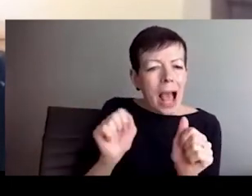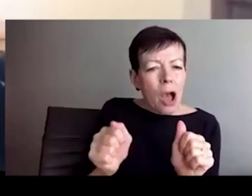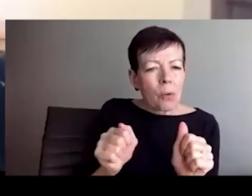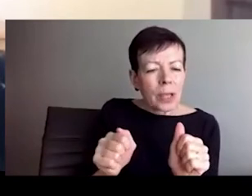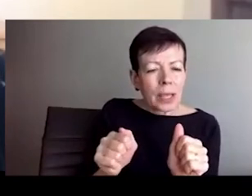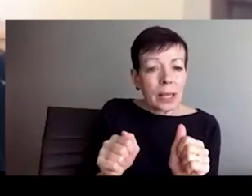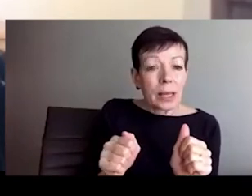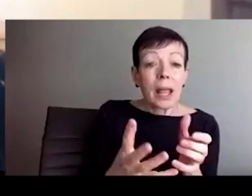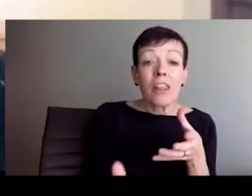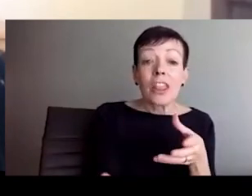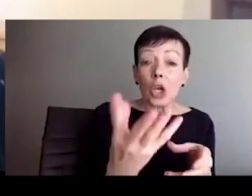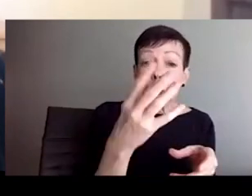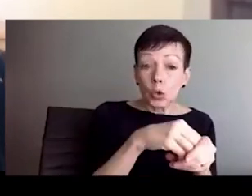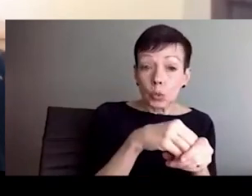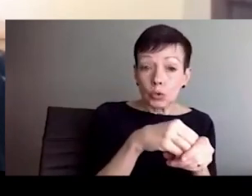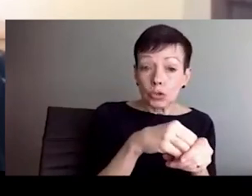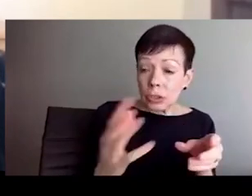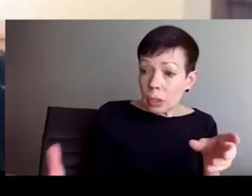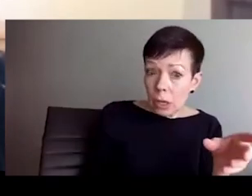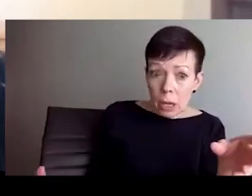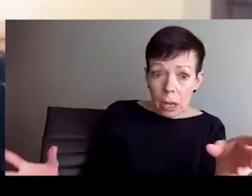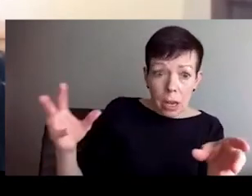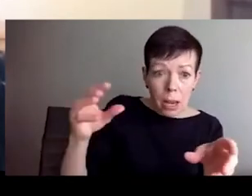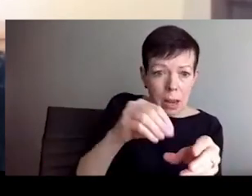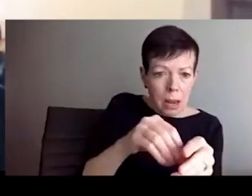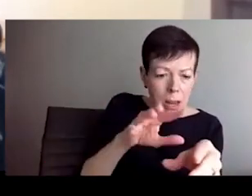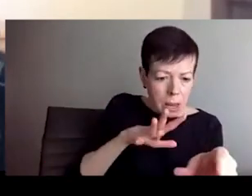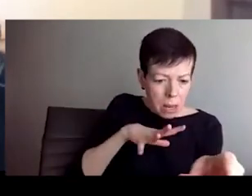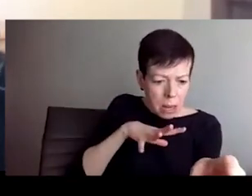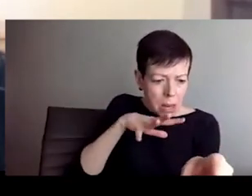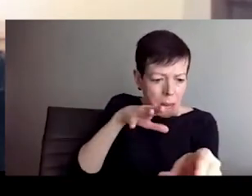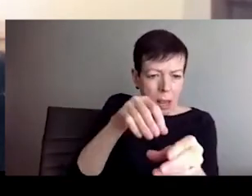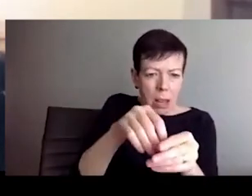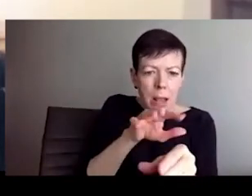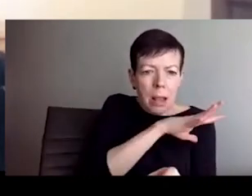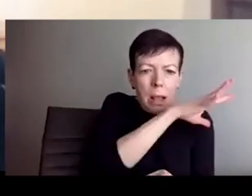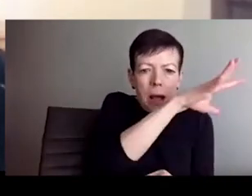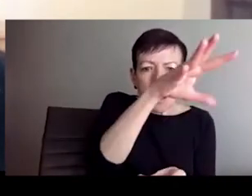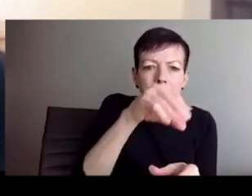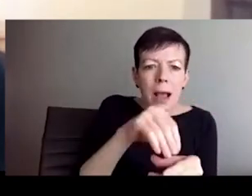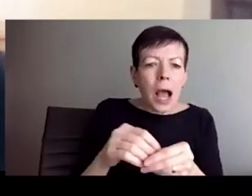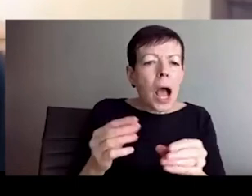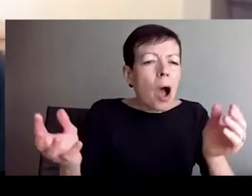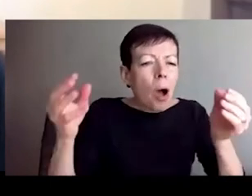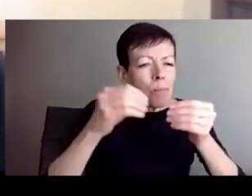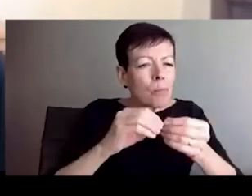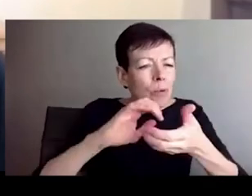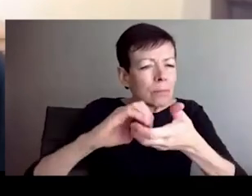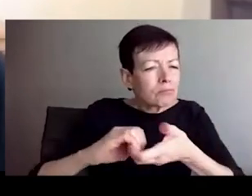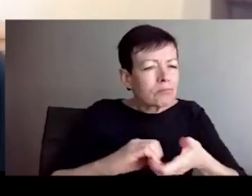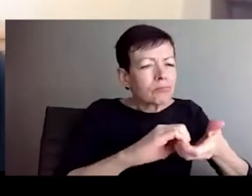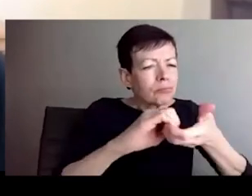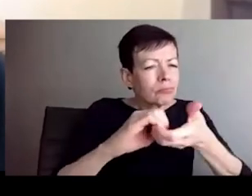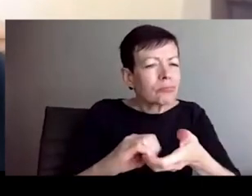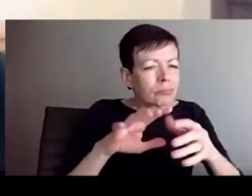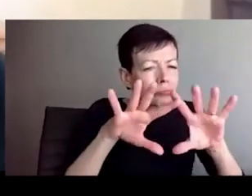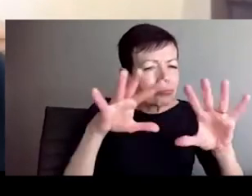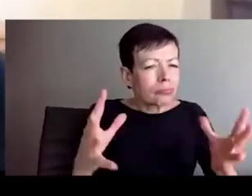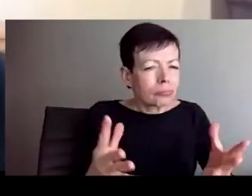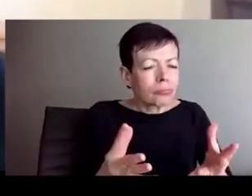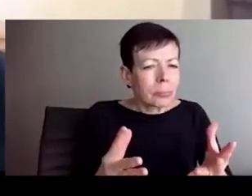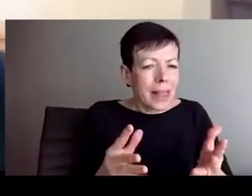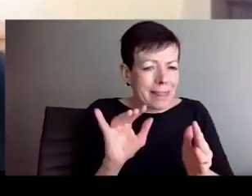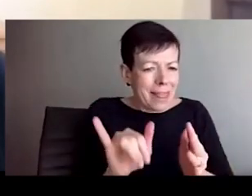kind of division or it's not about preventing unity as it's often discussed. In fact, this is a way to unify, to unify